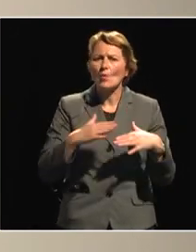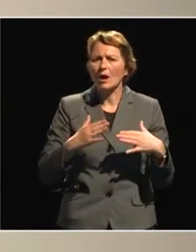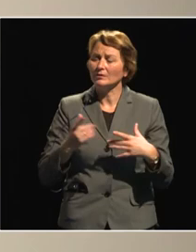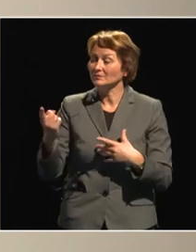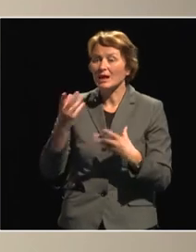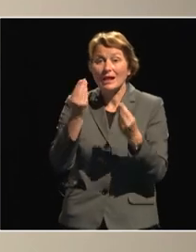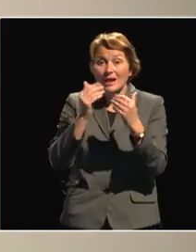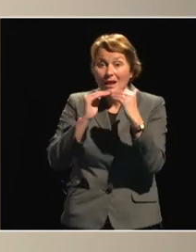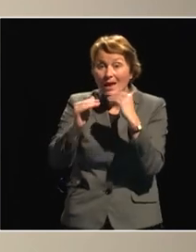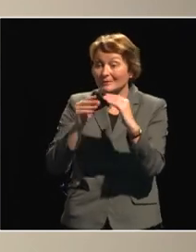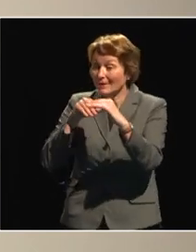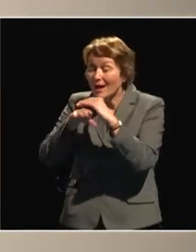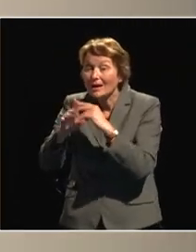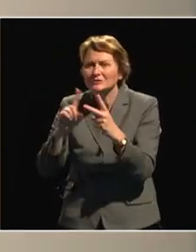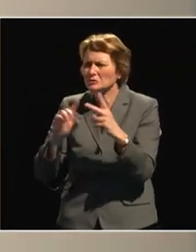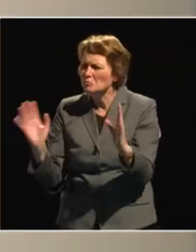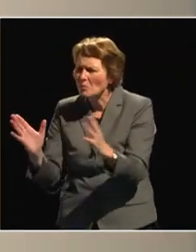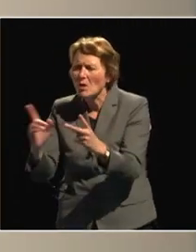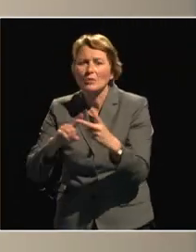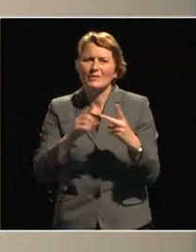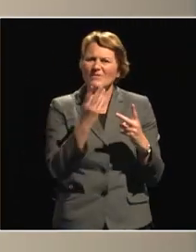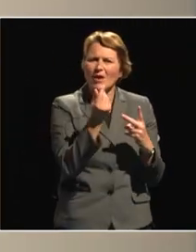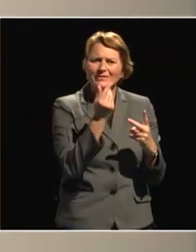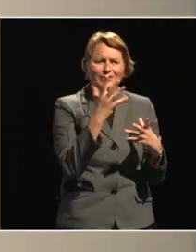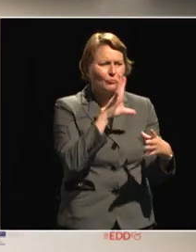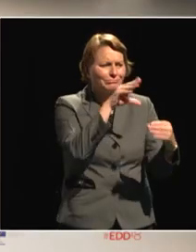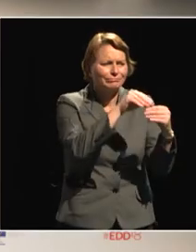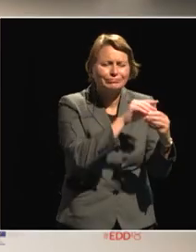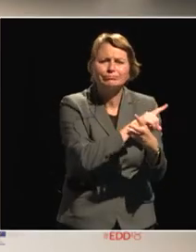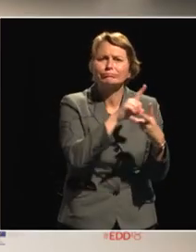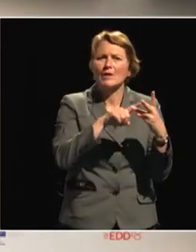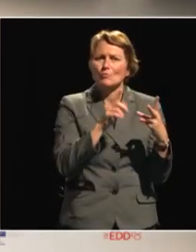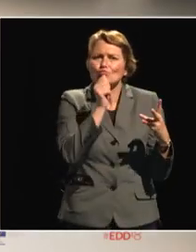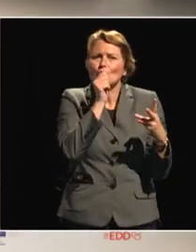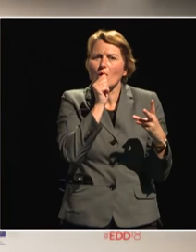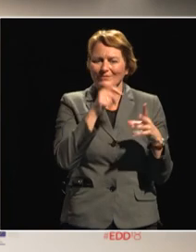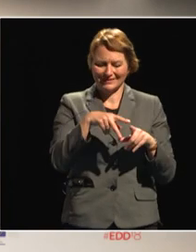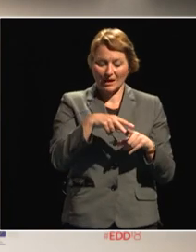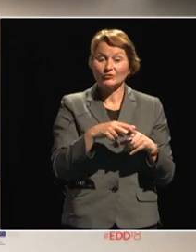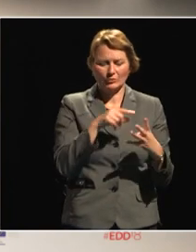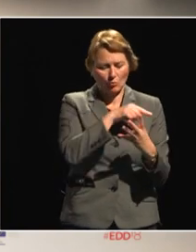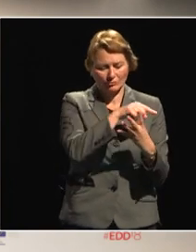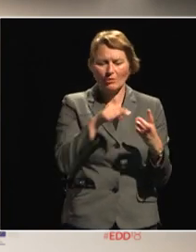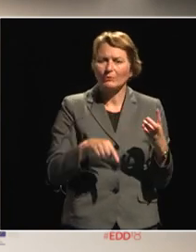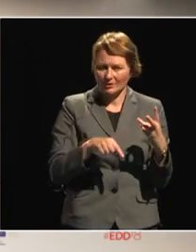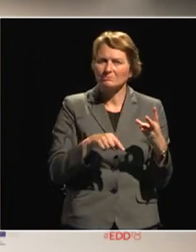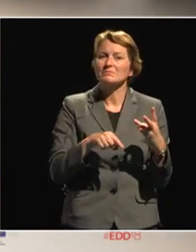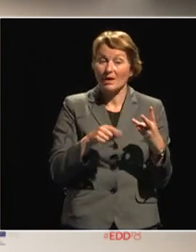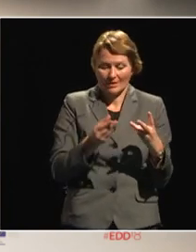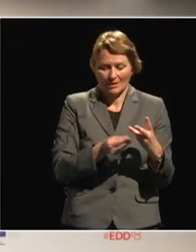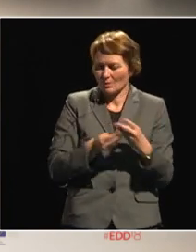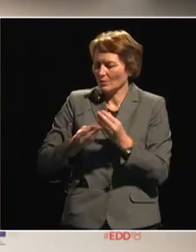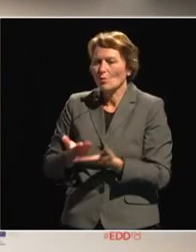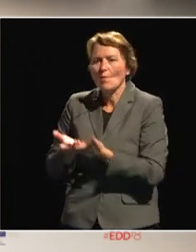promoting final financial inclusion as well as private instruments are essential to the empowerment of women and girls